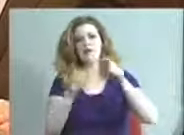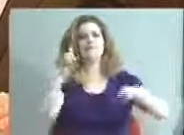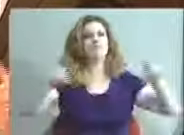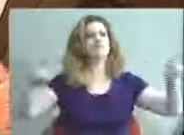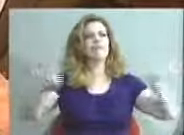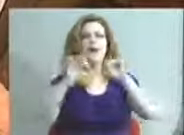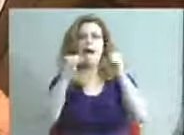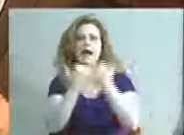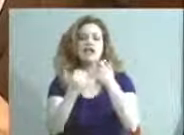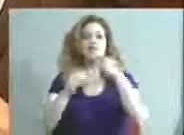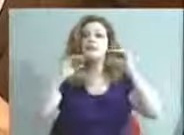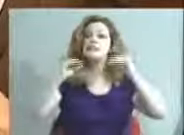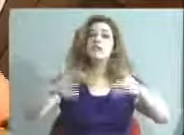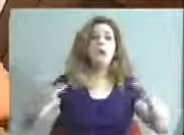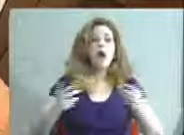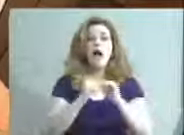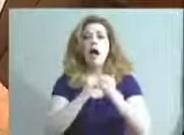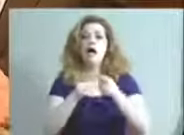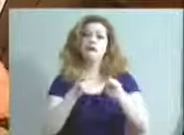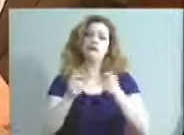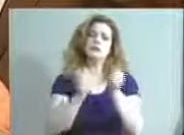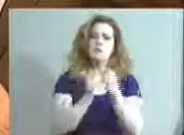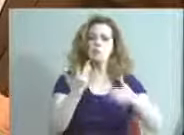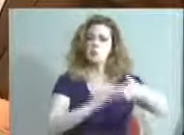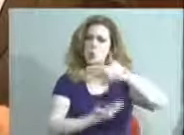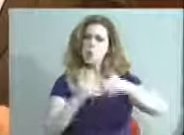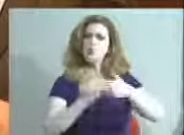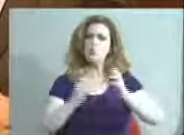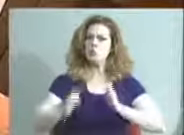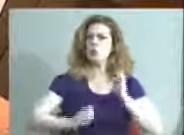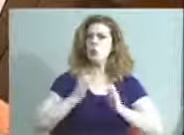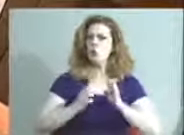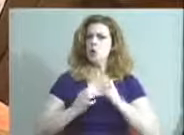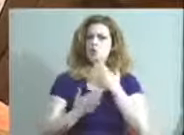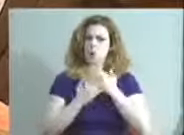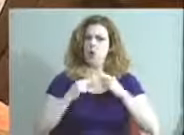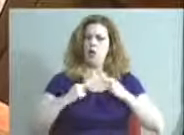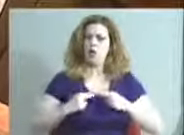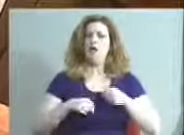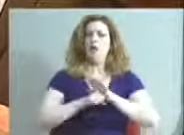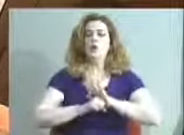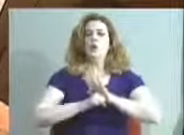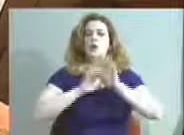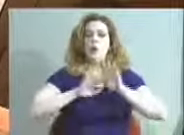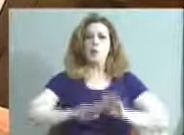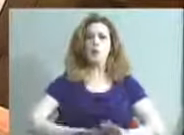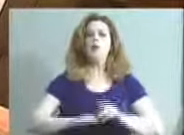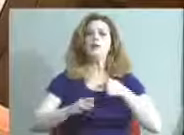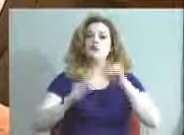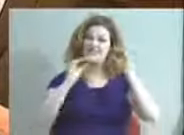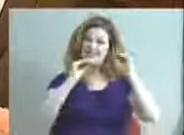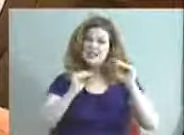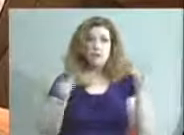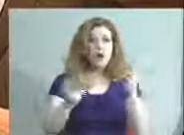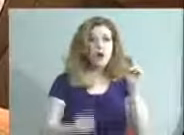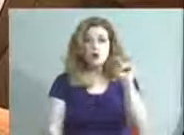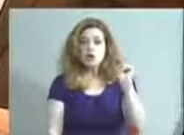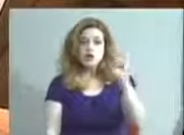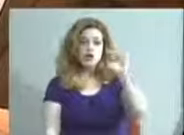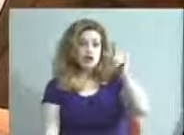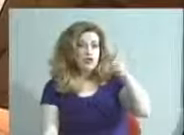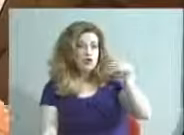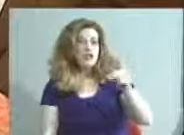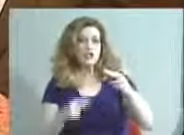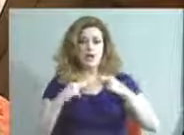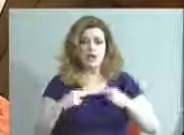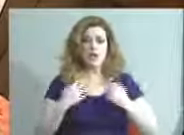teaching them how to deal with social and emotional well-being stressors. We're teaching them about nutrition and wellness. And then